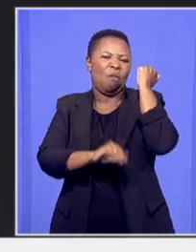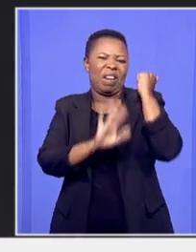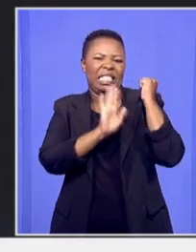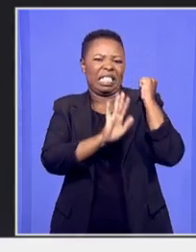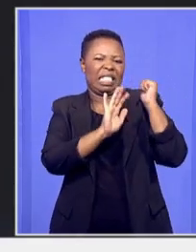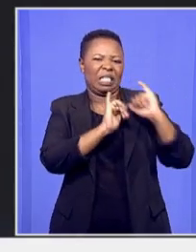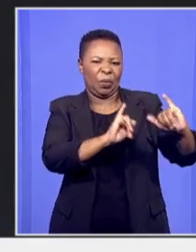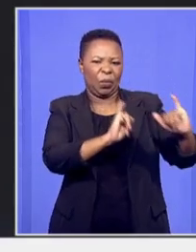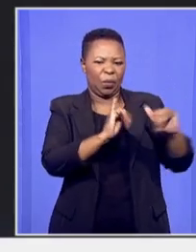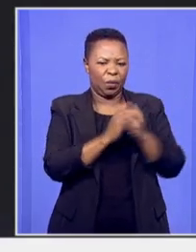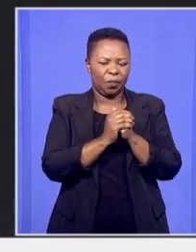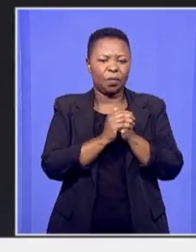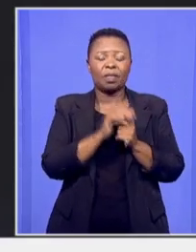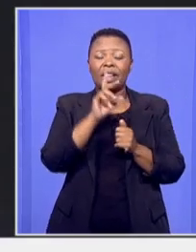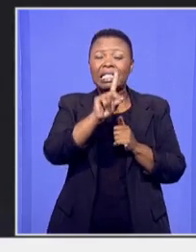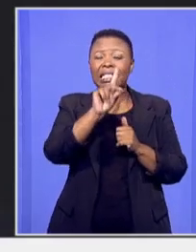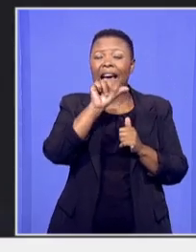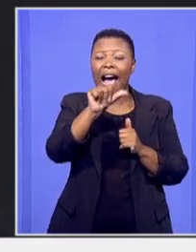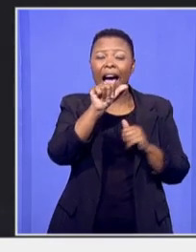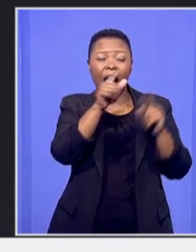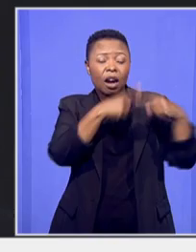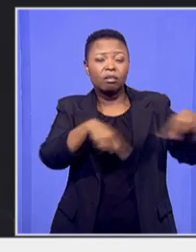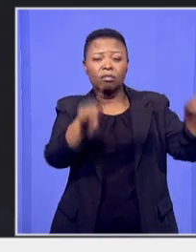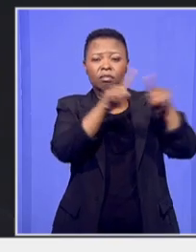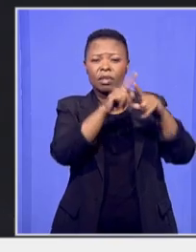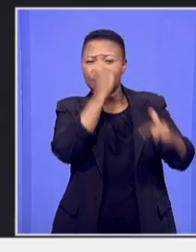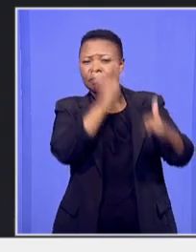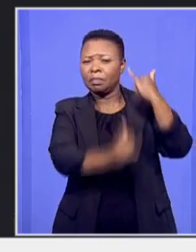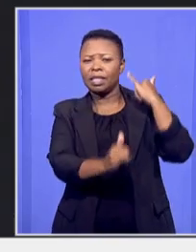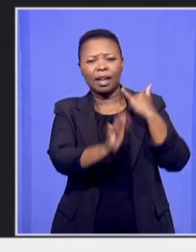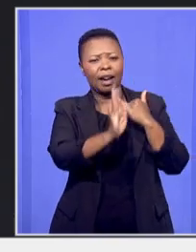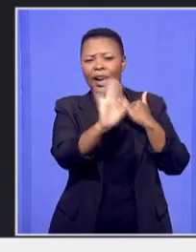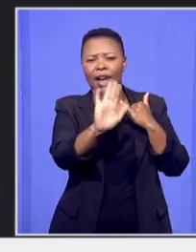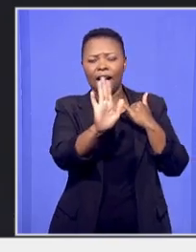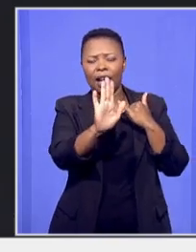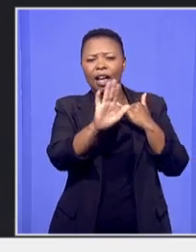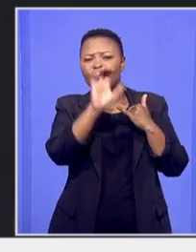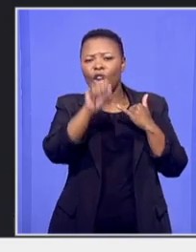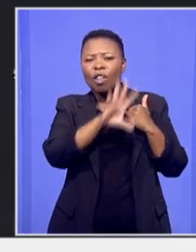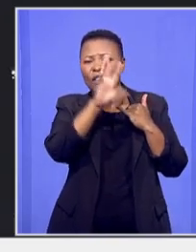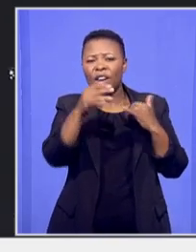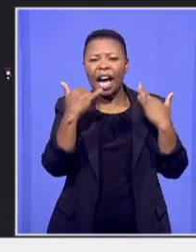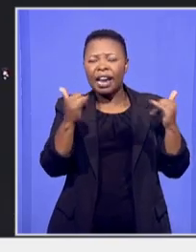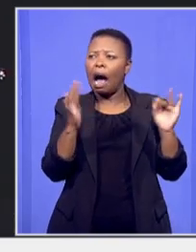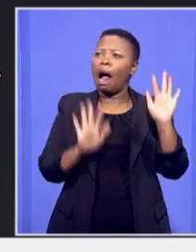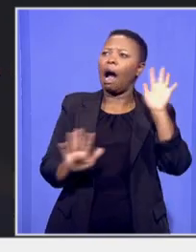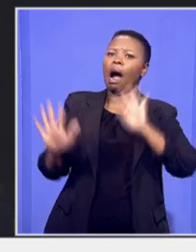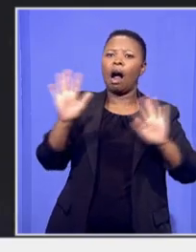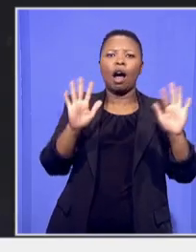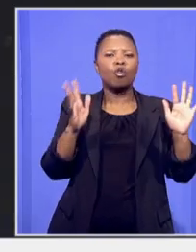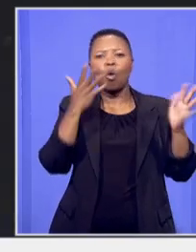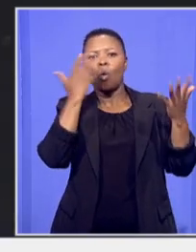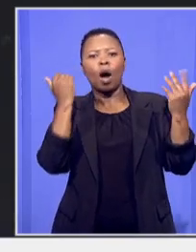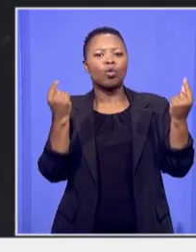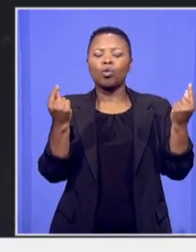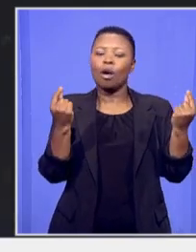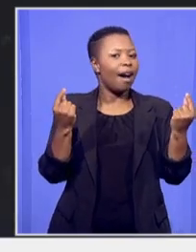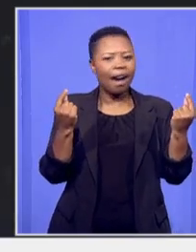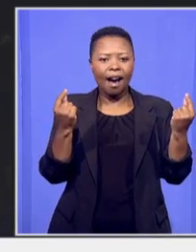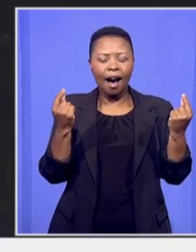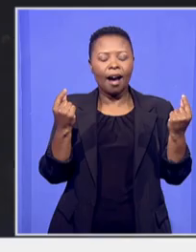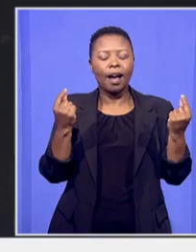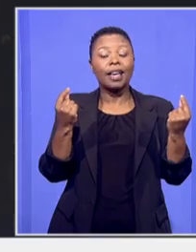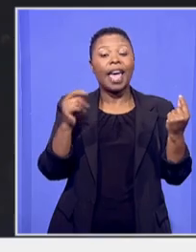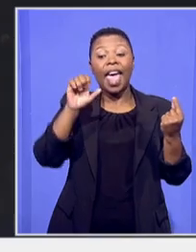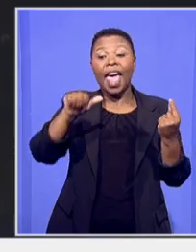make no mistake South Africa is no longer at a crossroads the ANC has brought us to